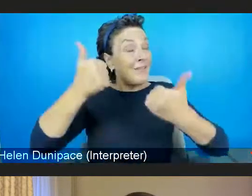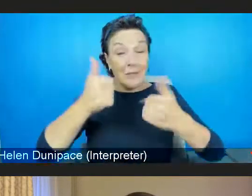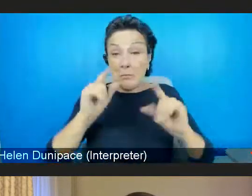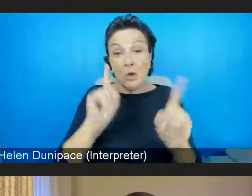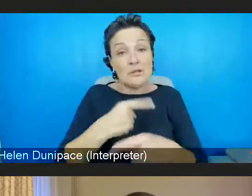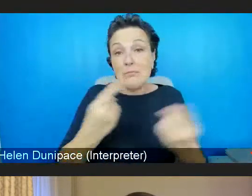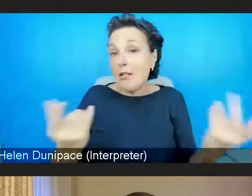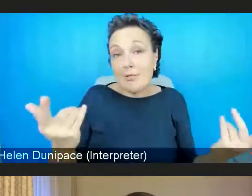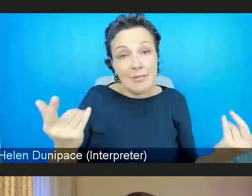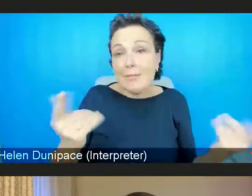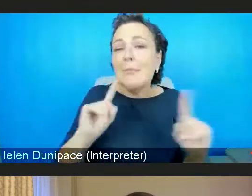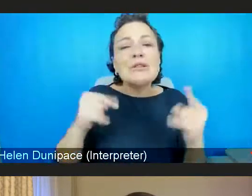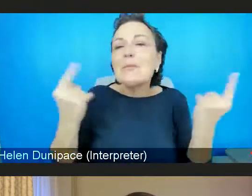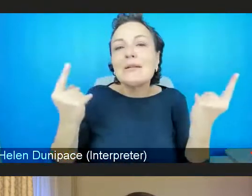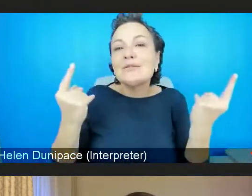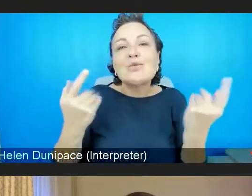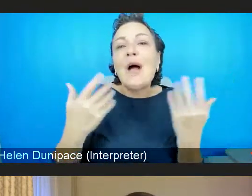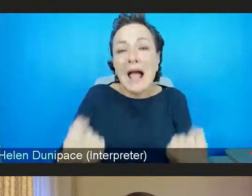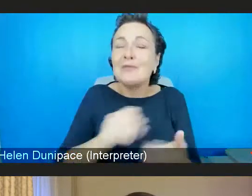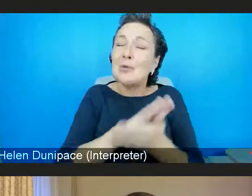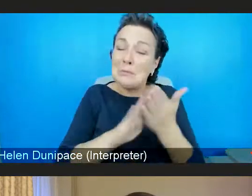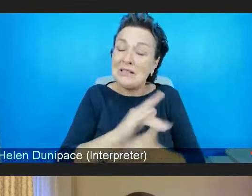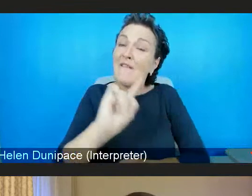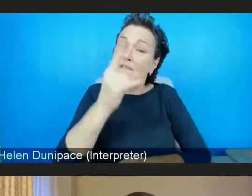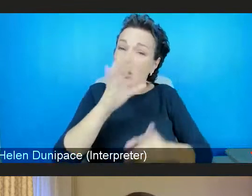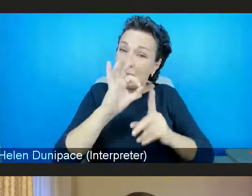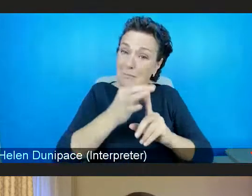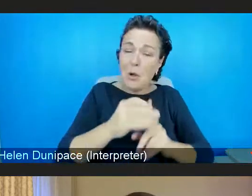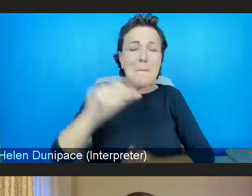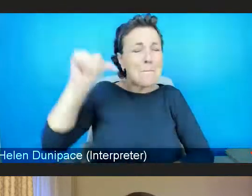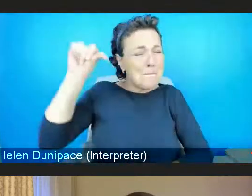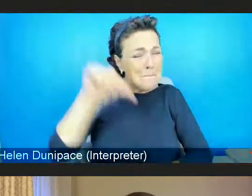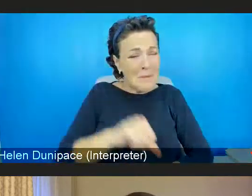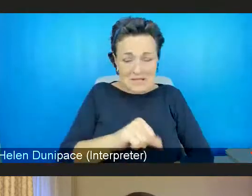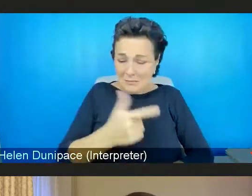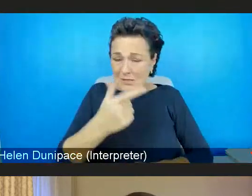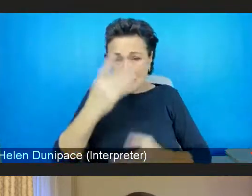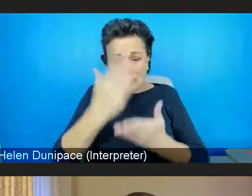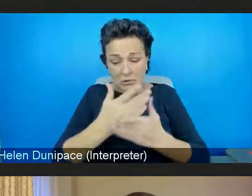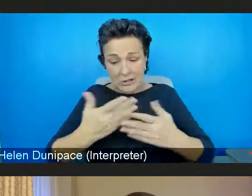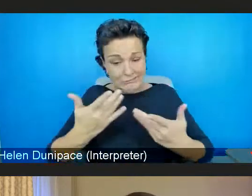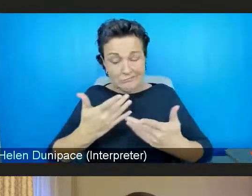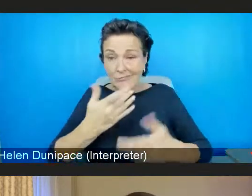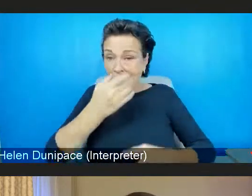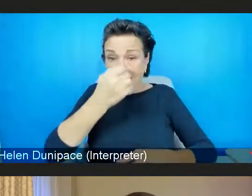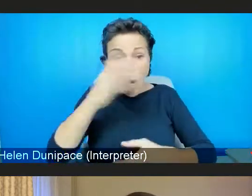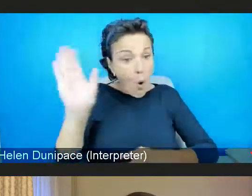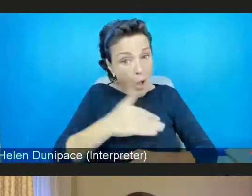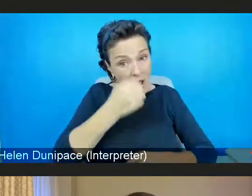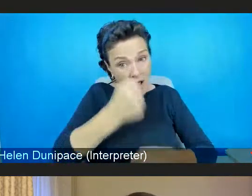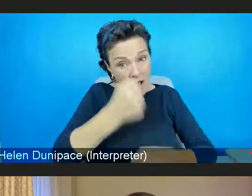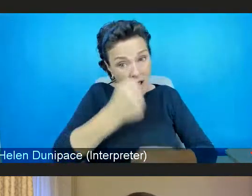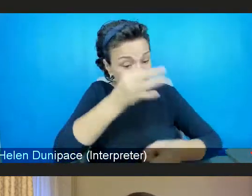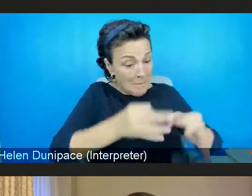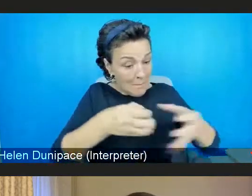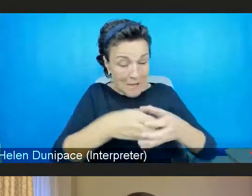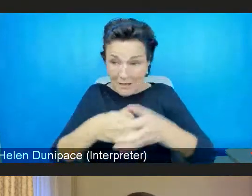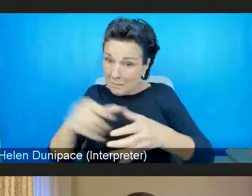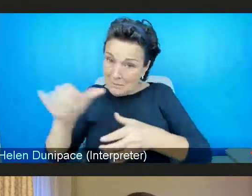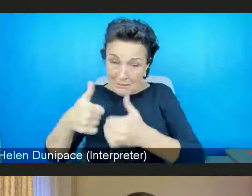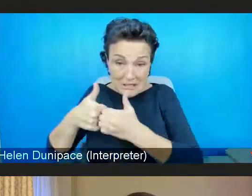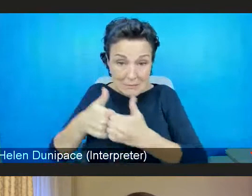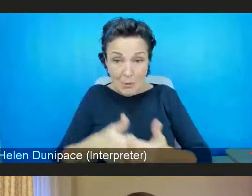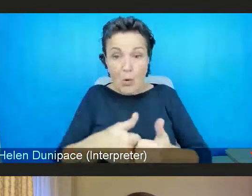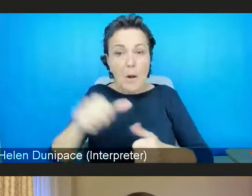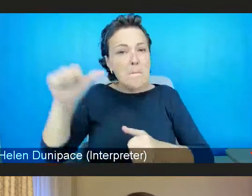point in the plan is it's got to be multi-sectorial, got to be cross-government. And we can talk more a little bit about what